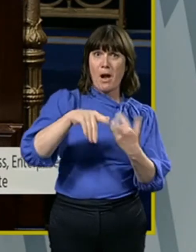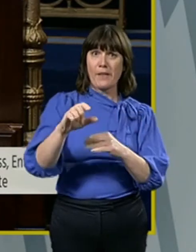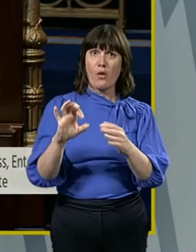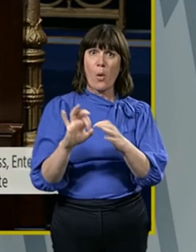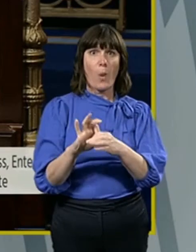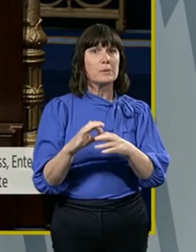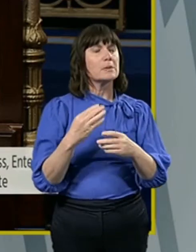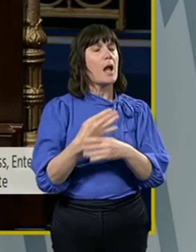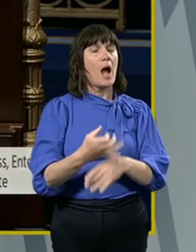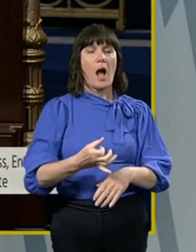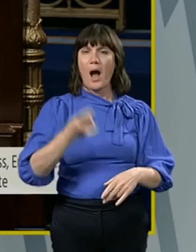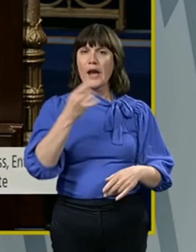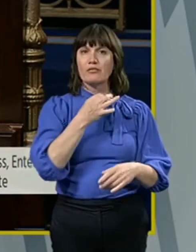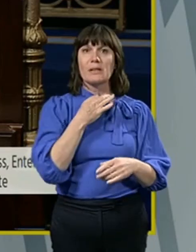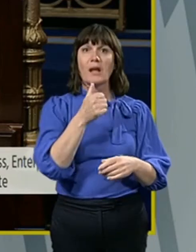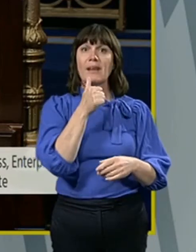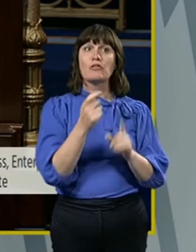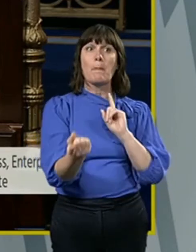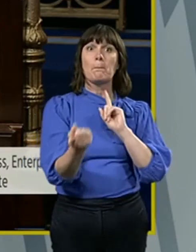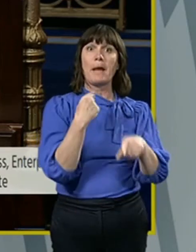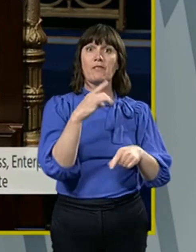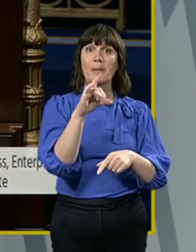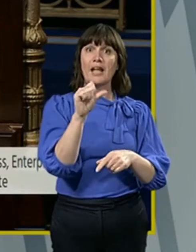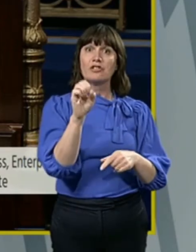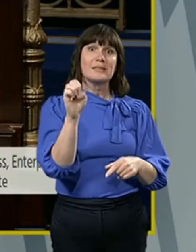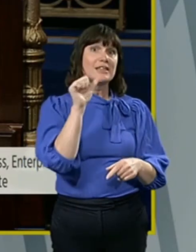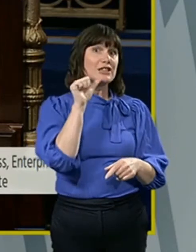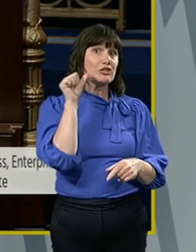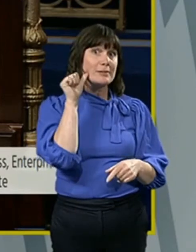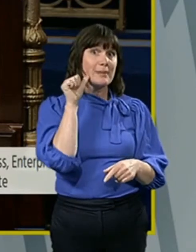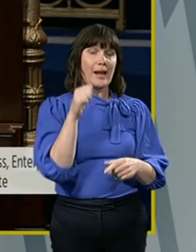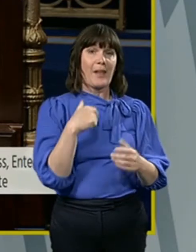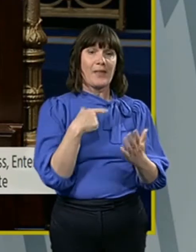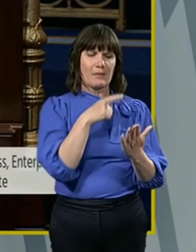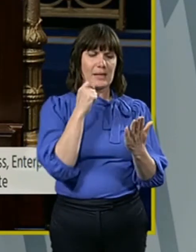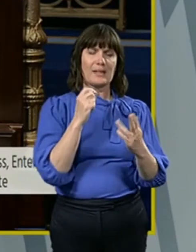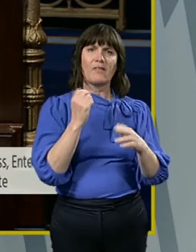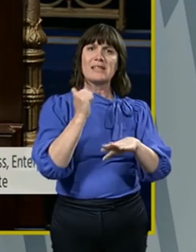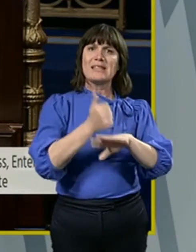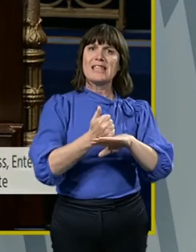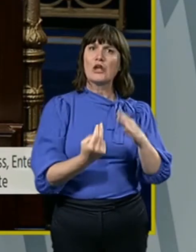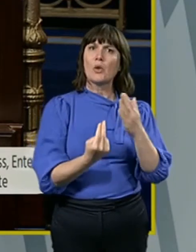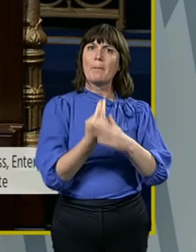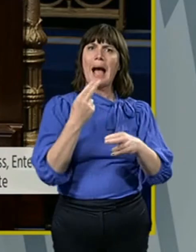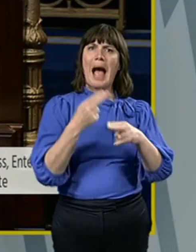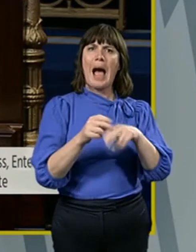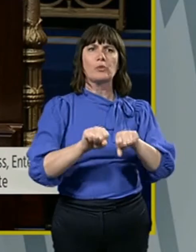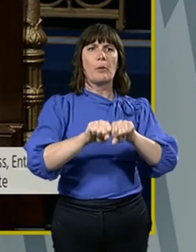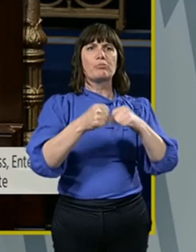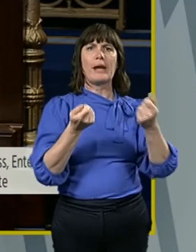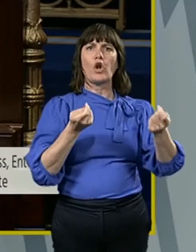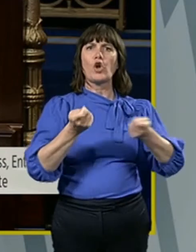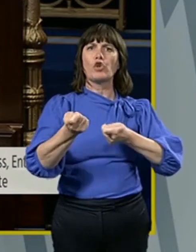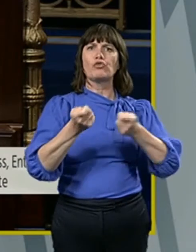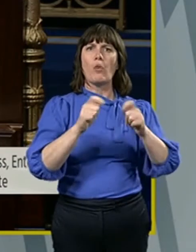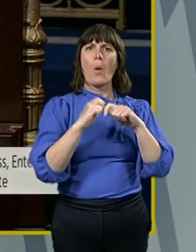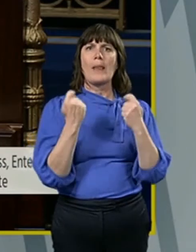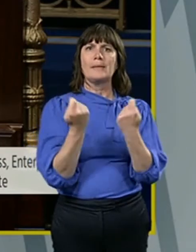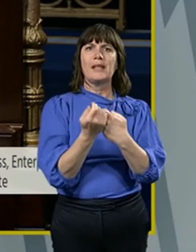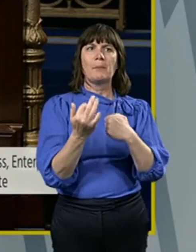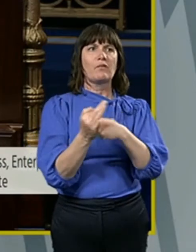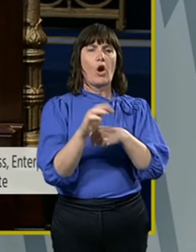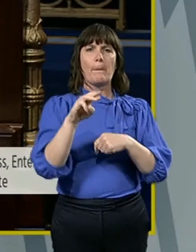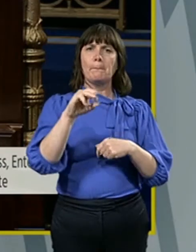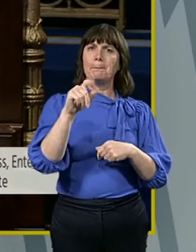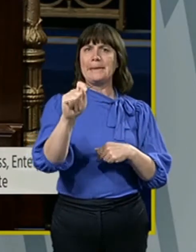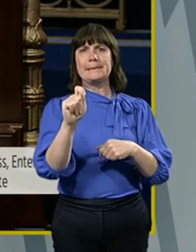back from the HSE and they tell me that they have set up an outbreak control team in the meat industry this day